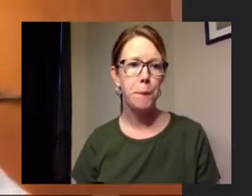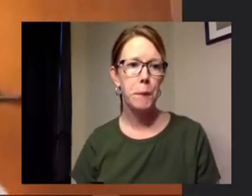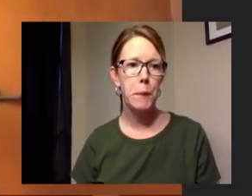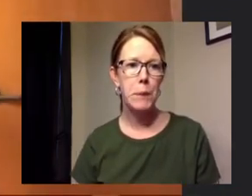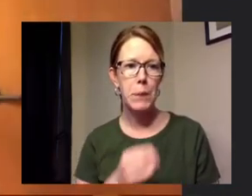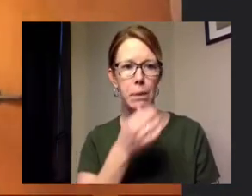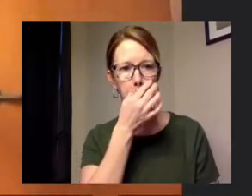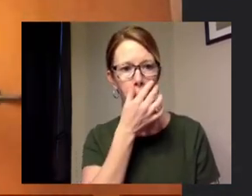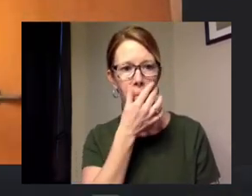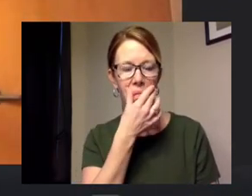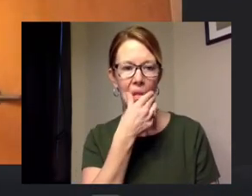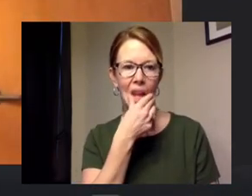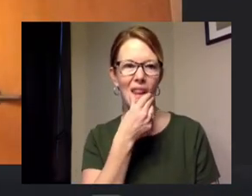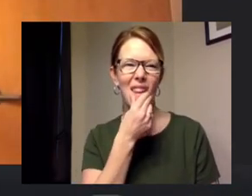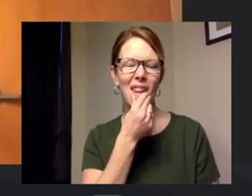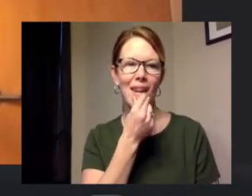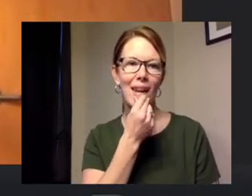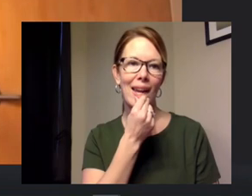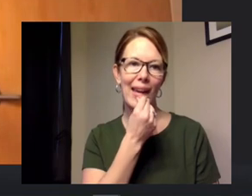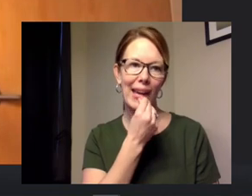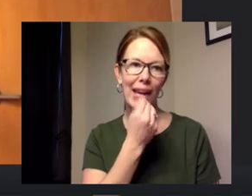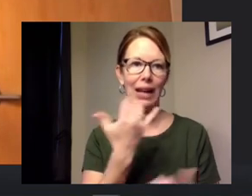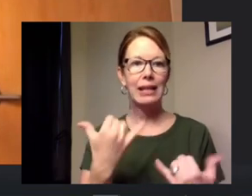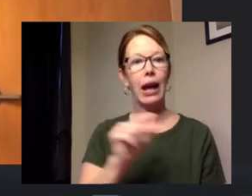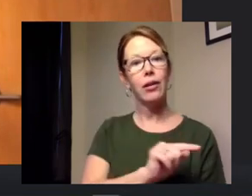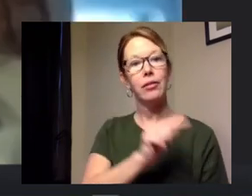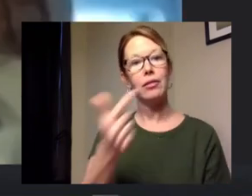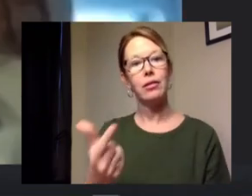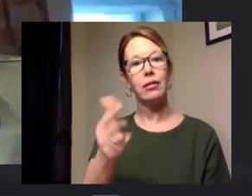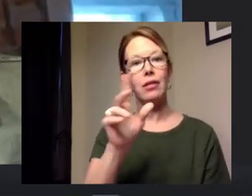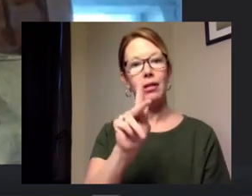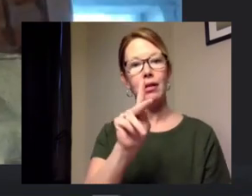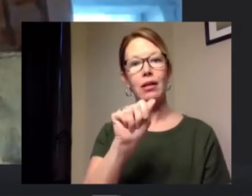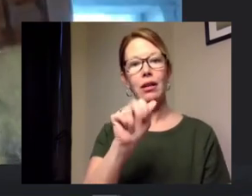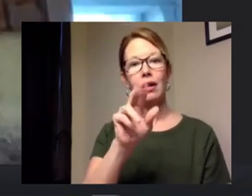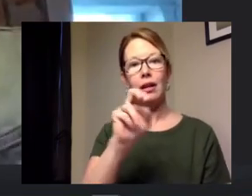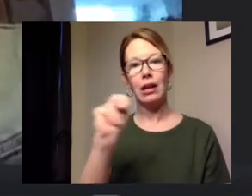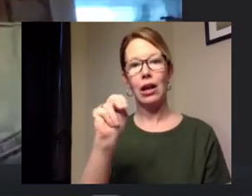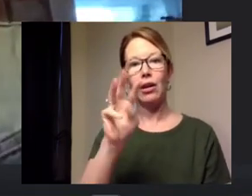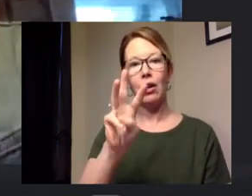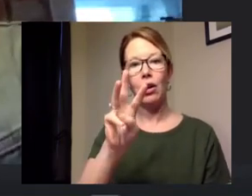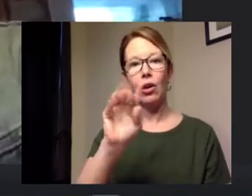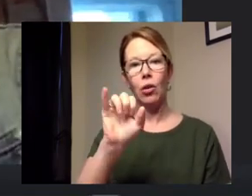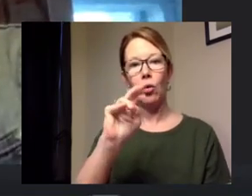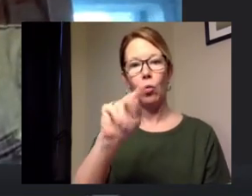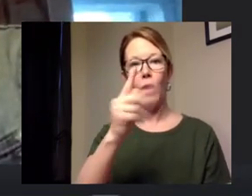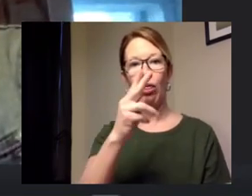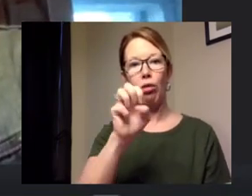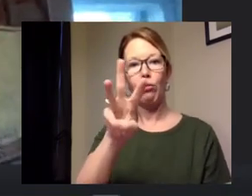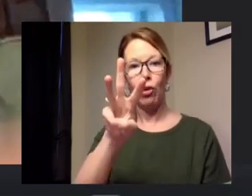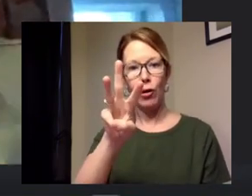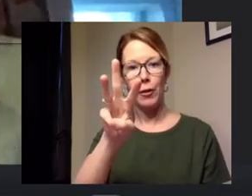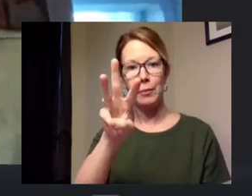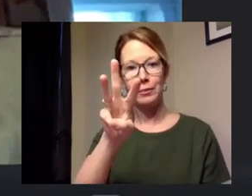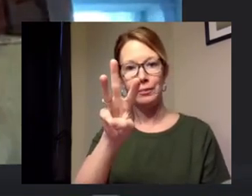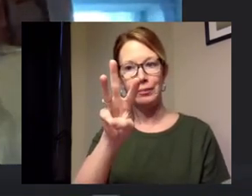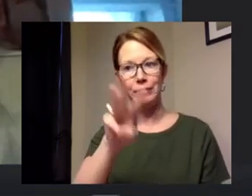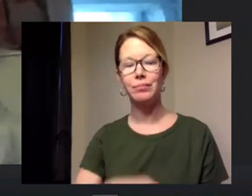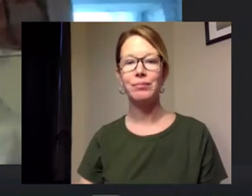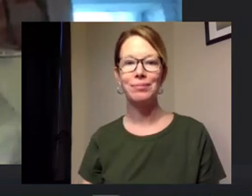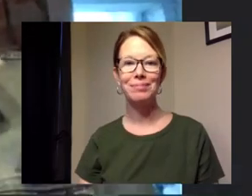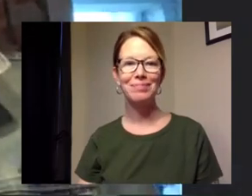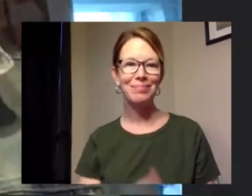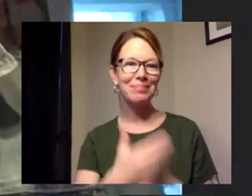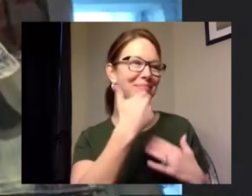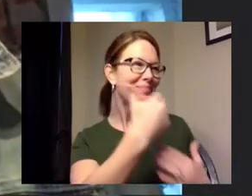brian thank you so much and now we'll hear from karen winchrell yellow springs chamber of commerce karen thanks